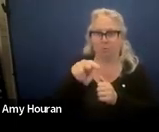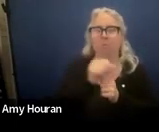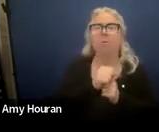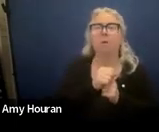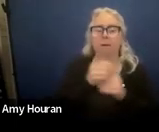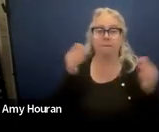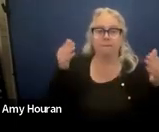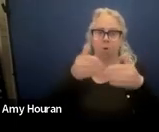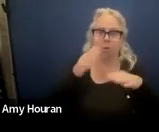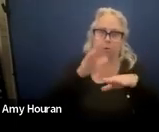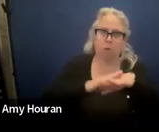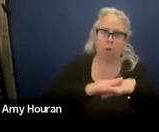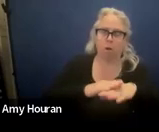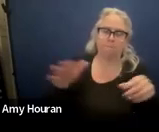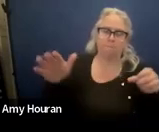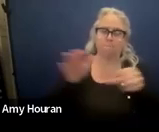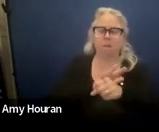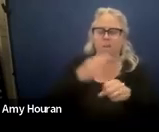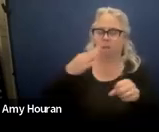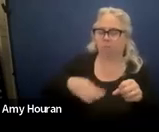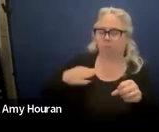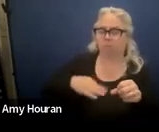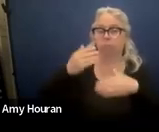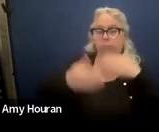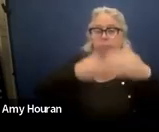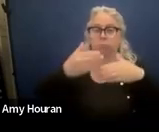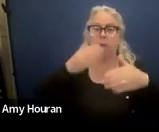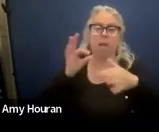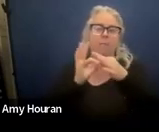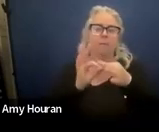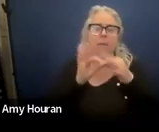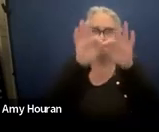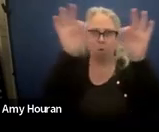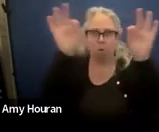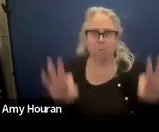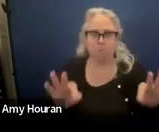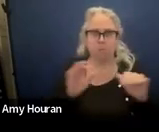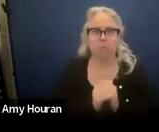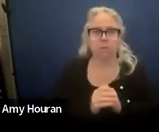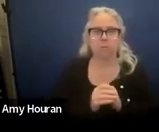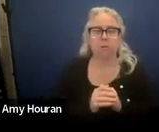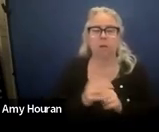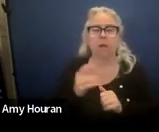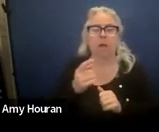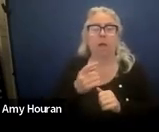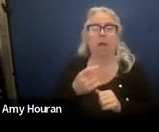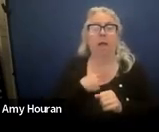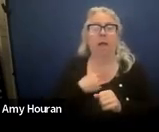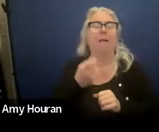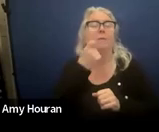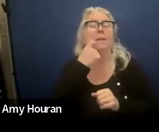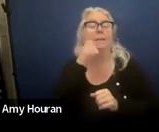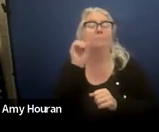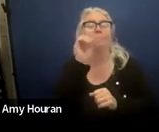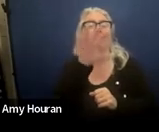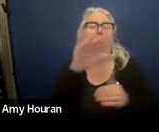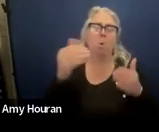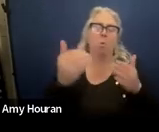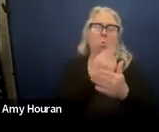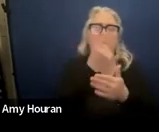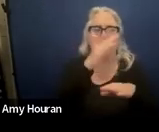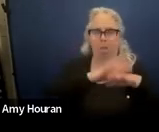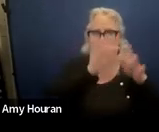on the entire eligibility process and the related forms it's actually i just put a brand new one up on the website